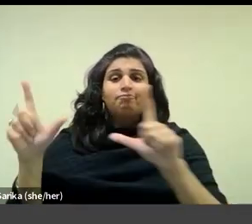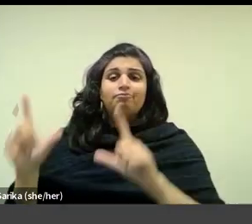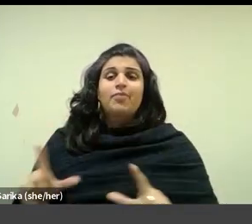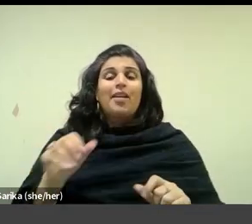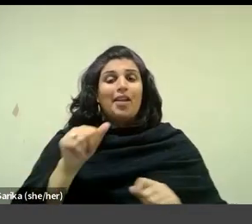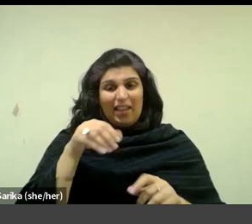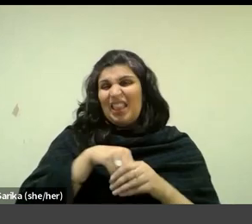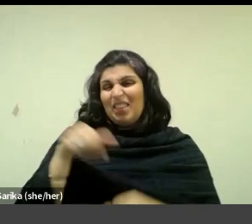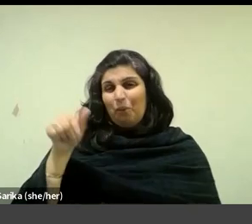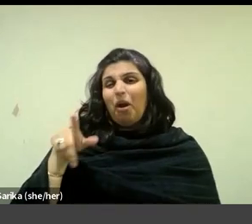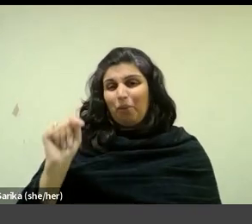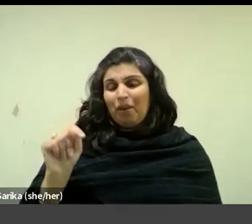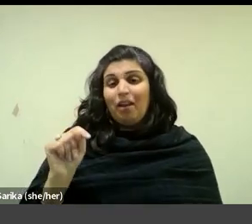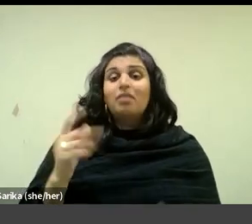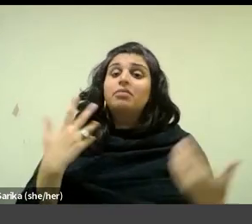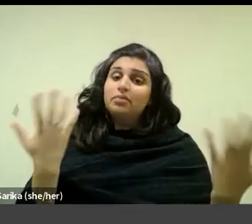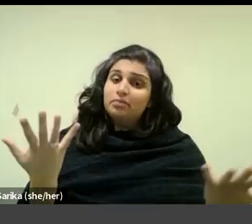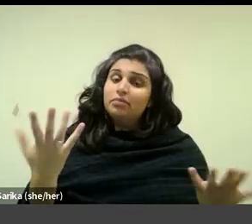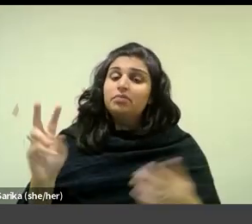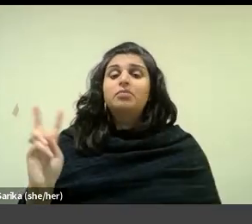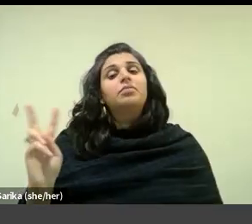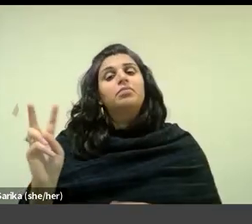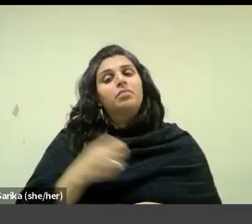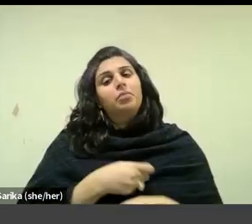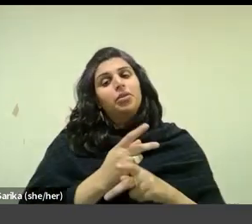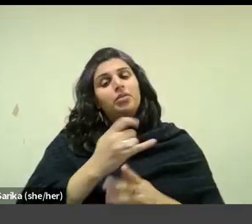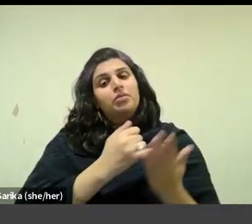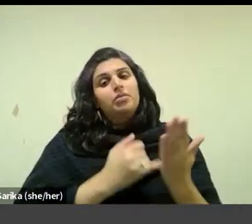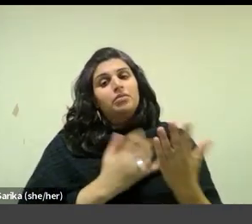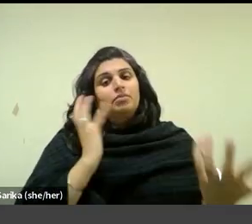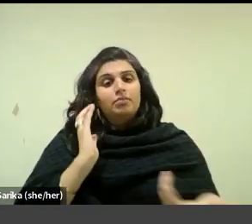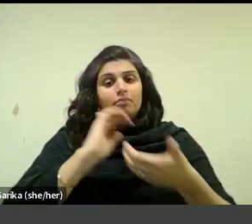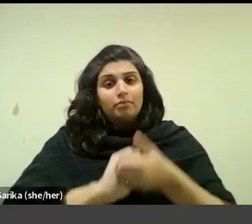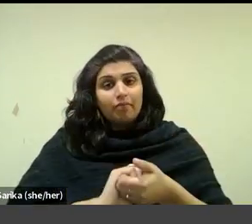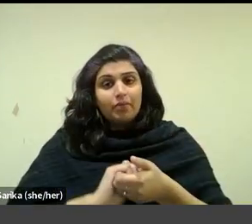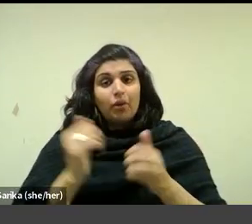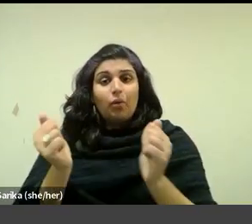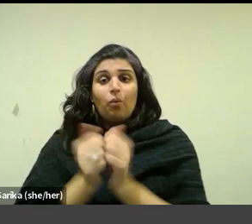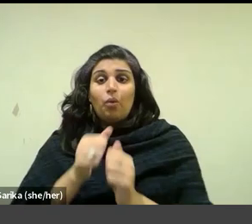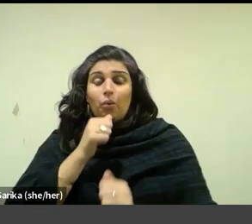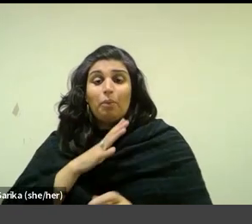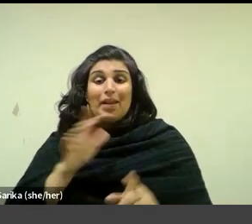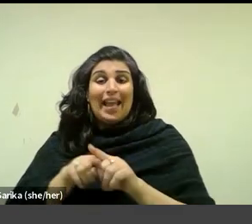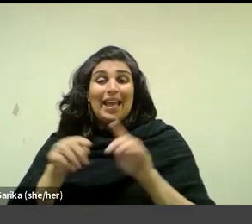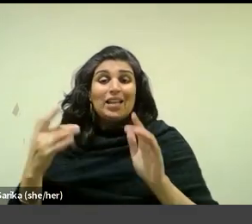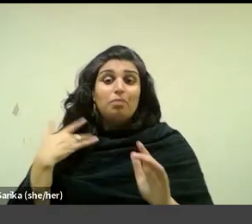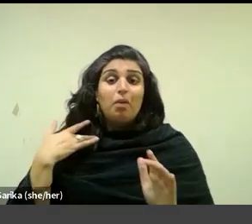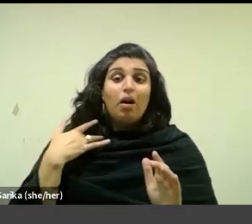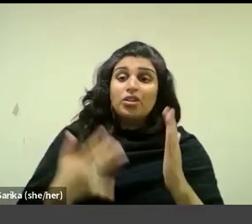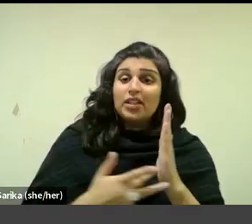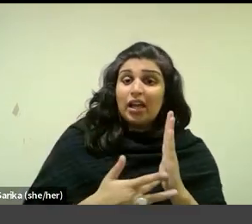walls. Thus, we are produced art in collaboration not only with women as models, technicians,